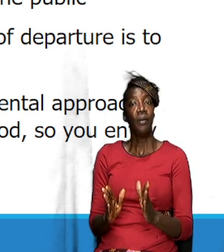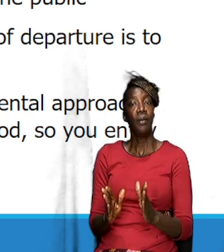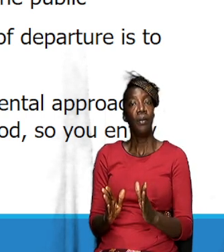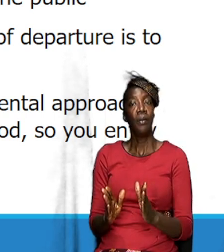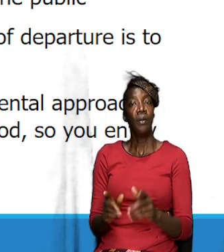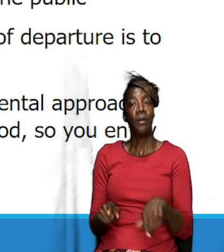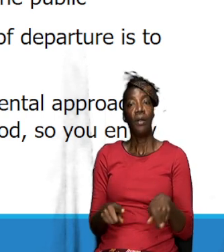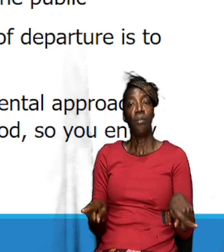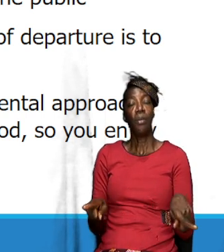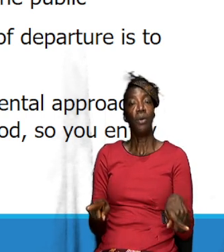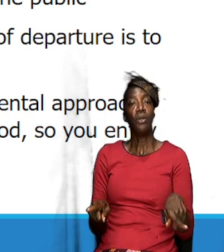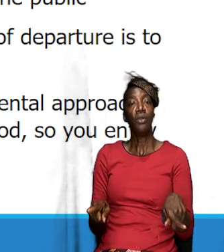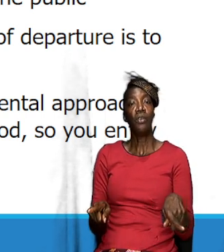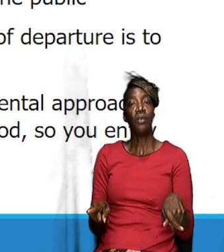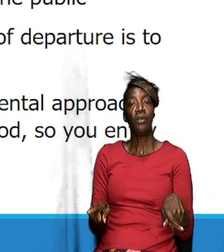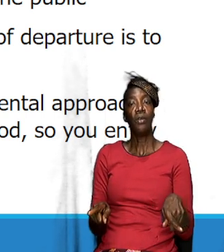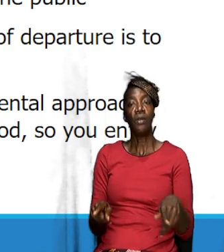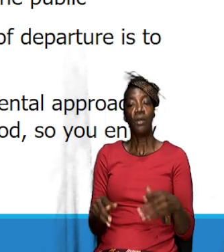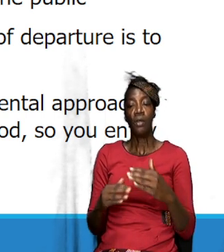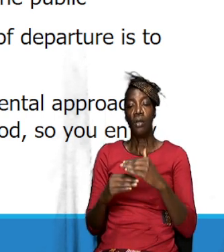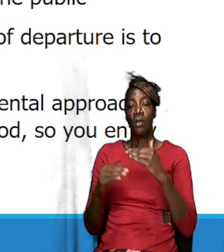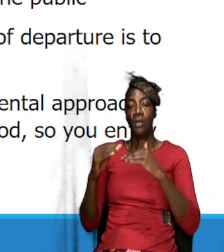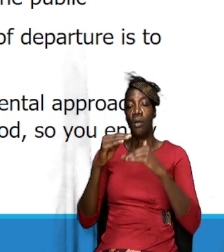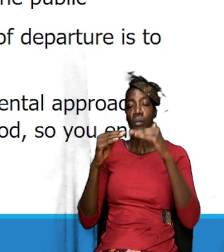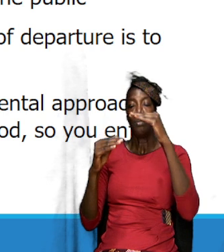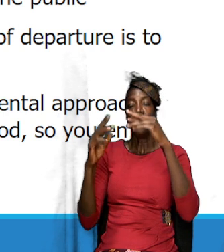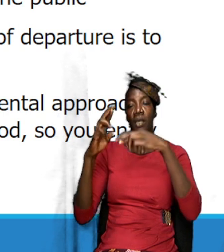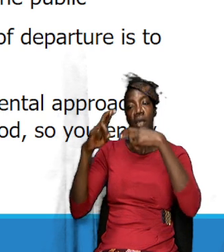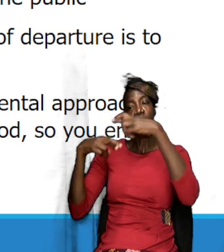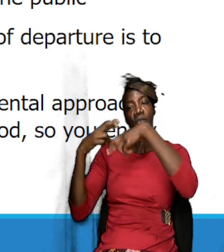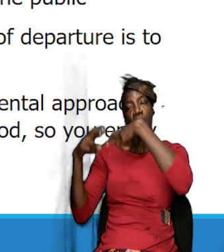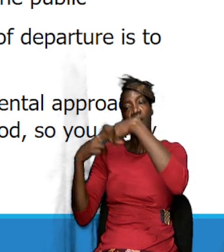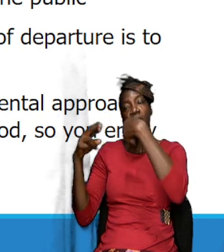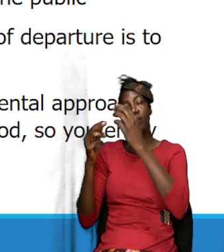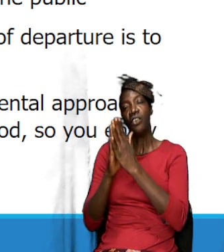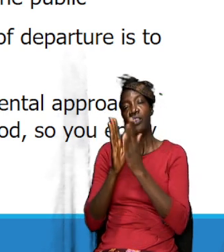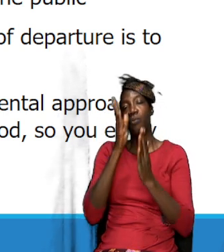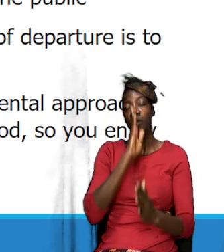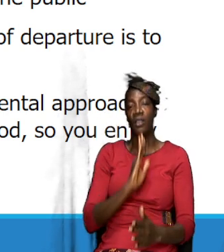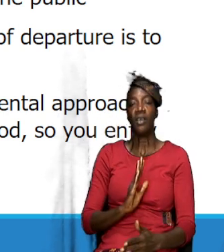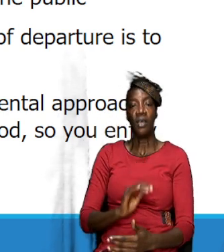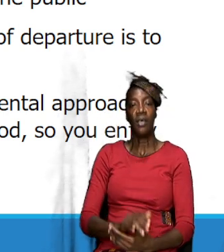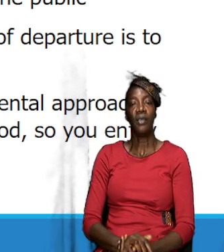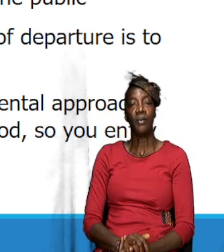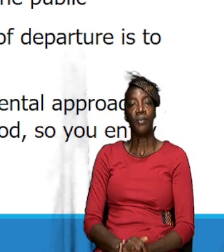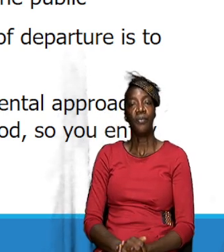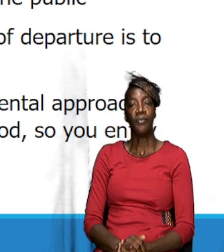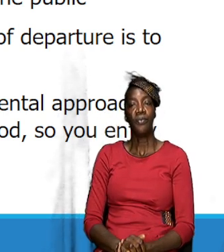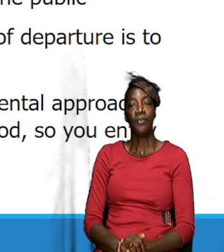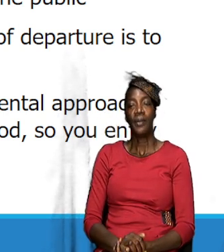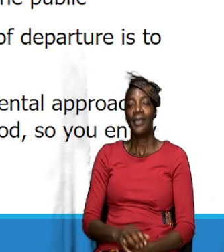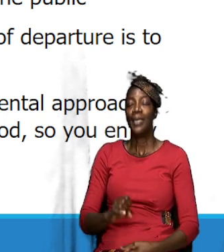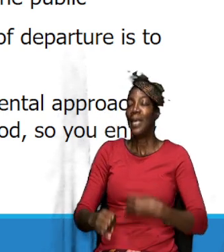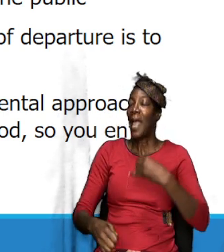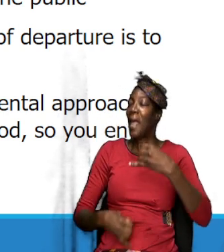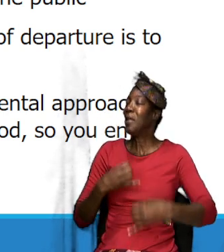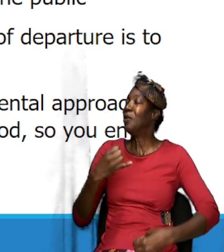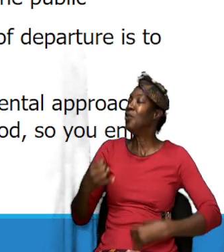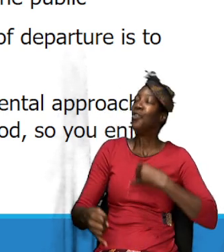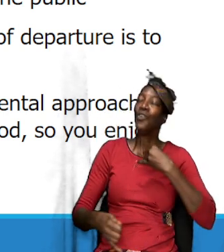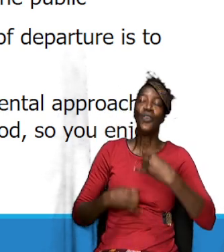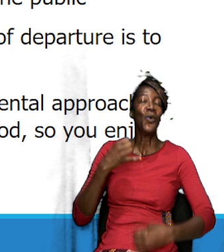But rather through building of a relationship with God. So you enjoy spending